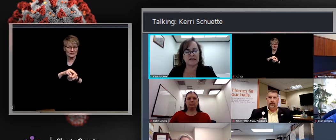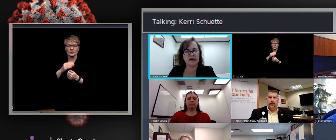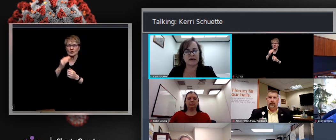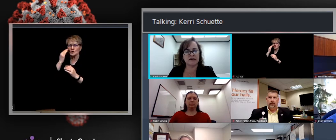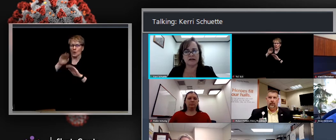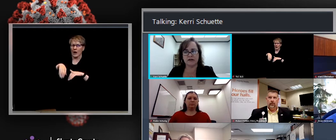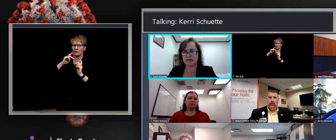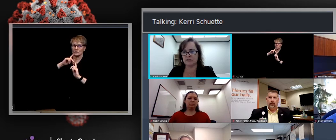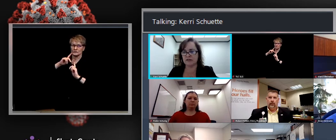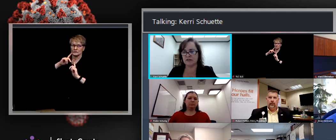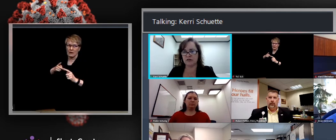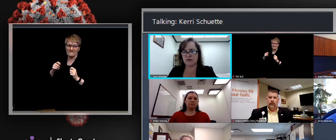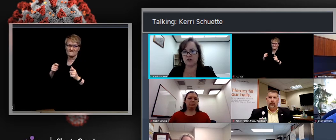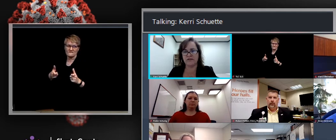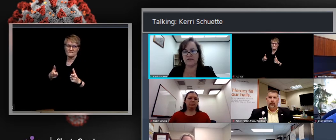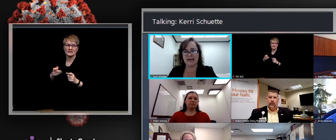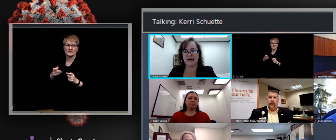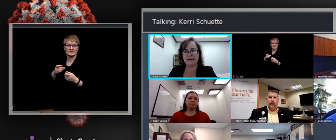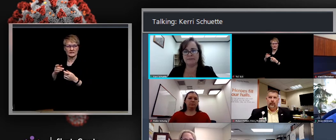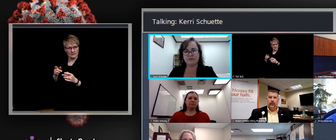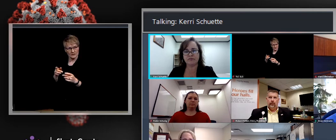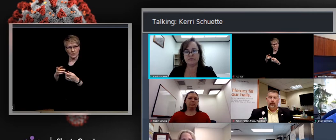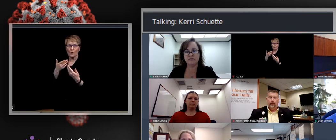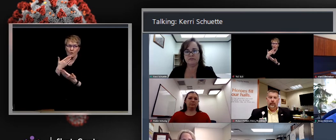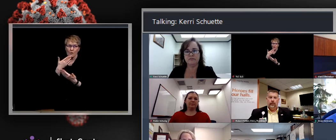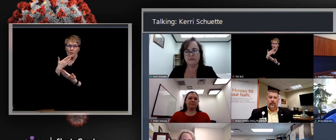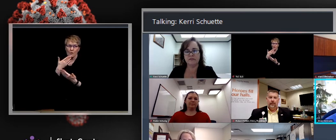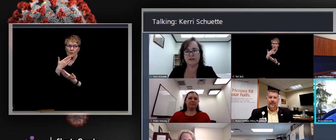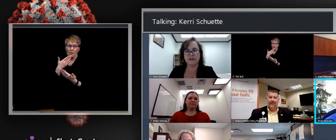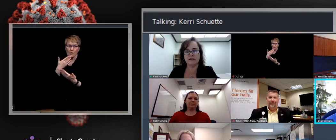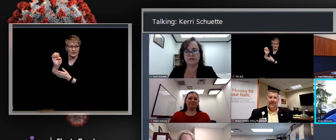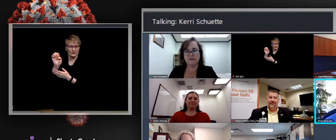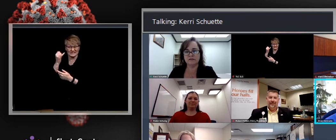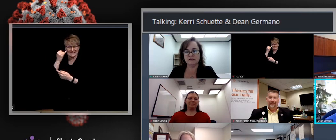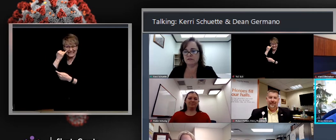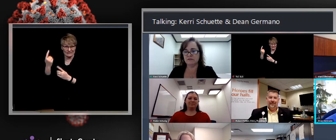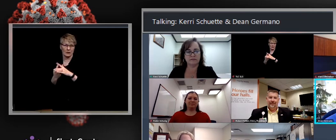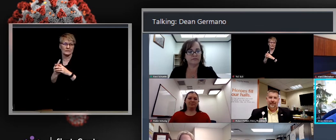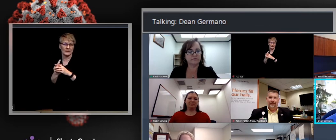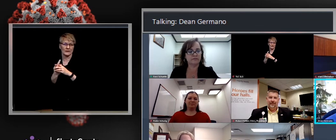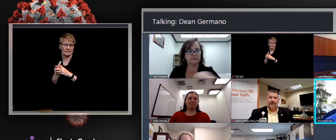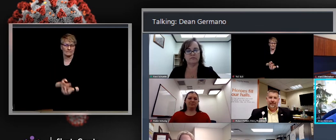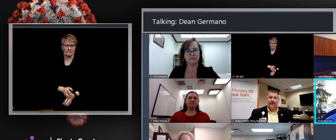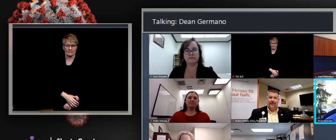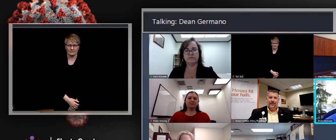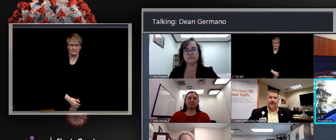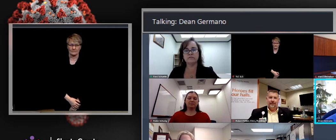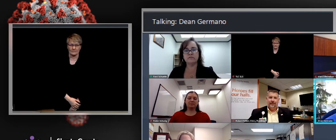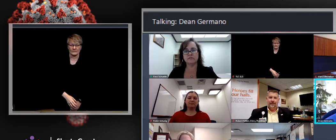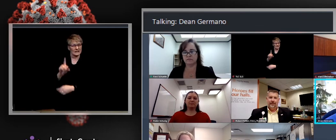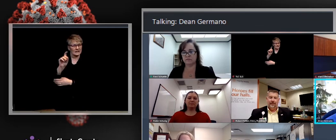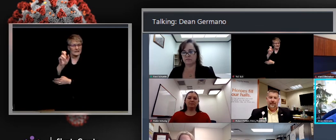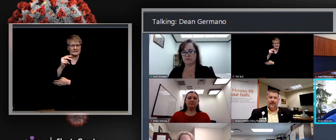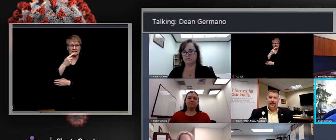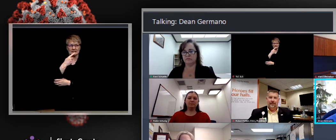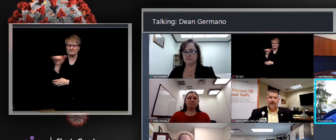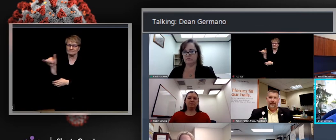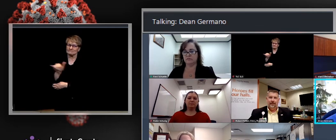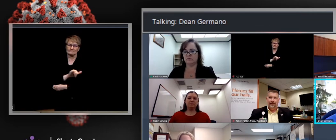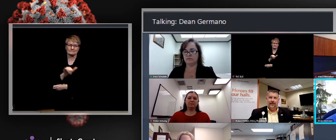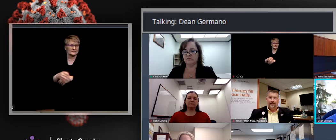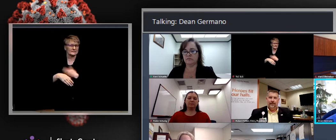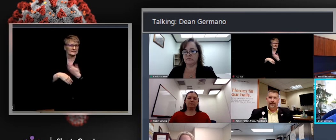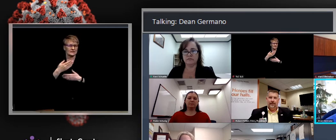you have anything to add to that as the hope van guy? No, we, uh, we use the same process, same, same, uh,